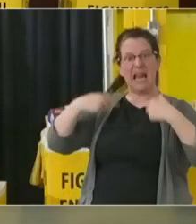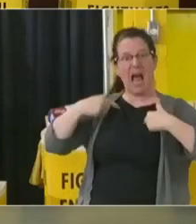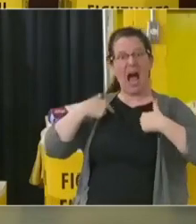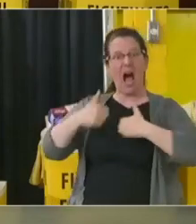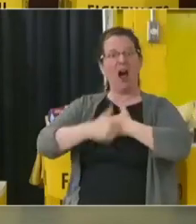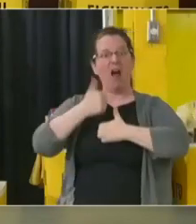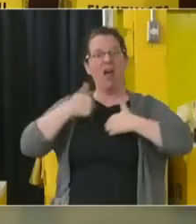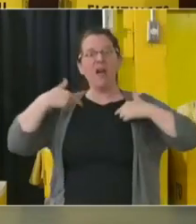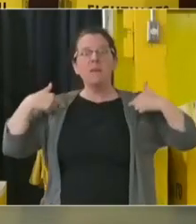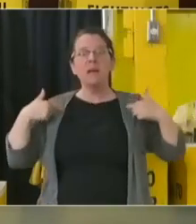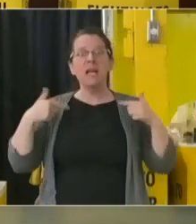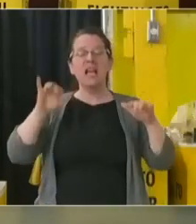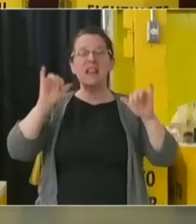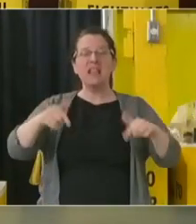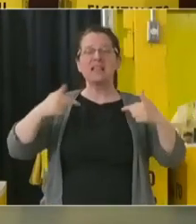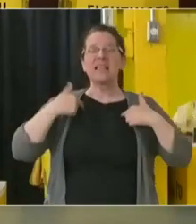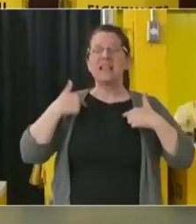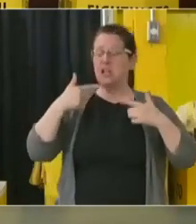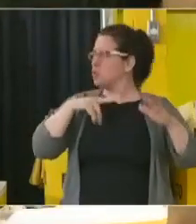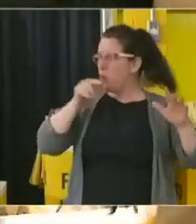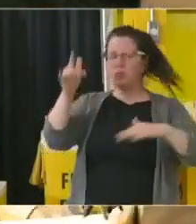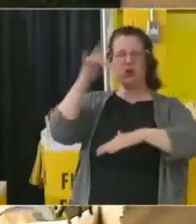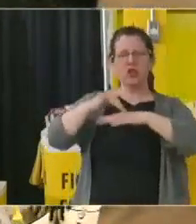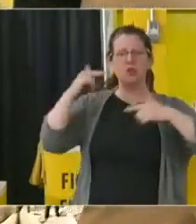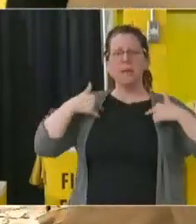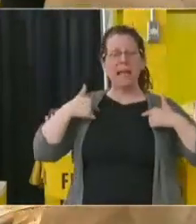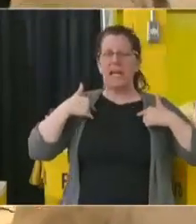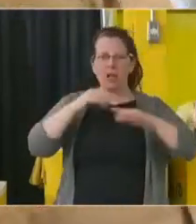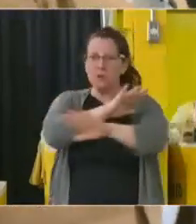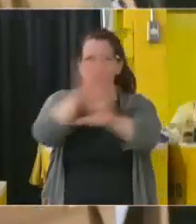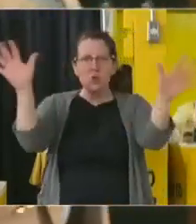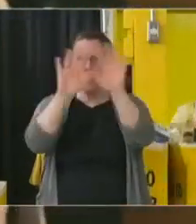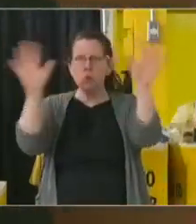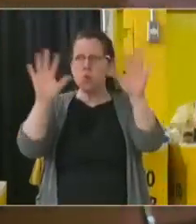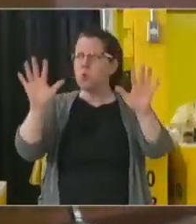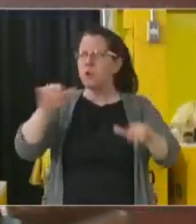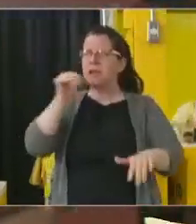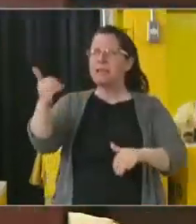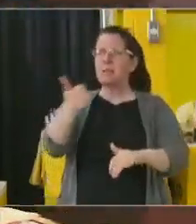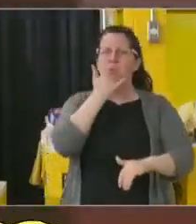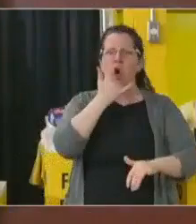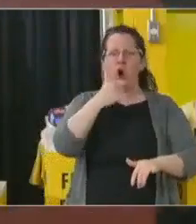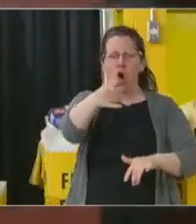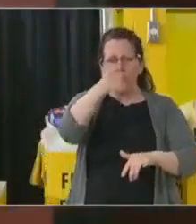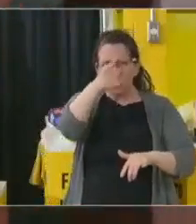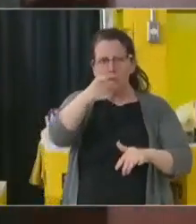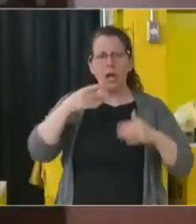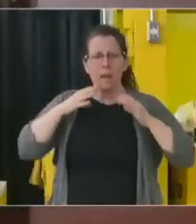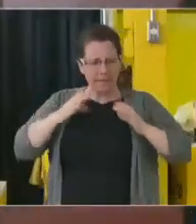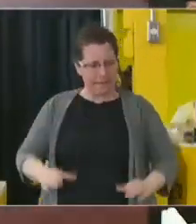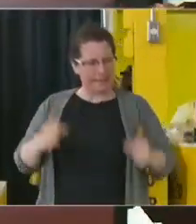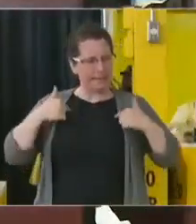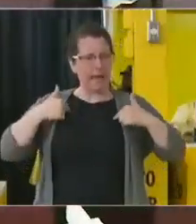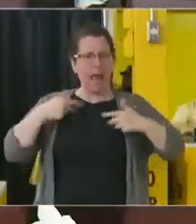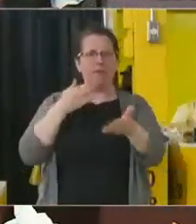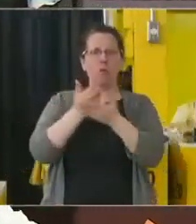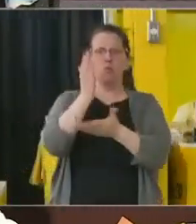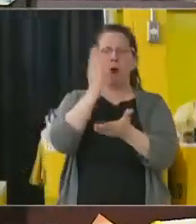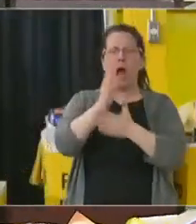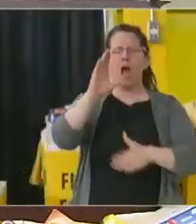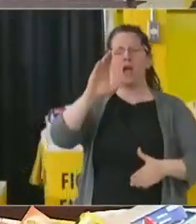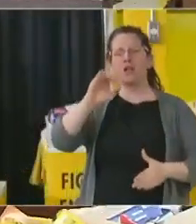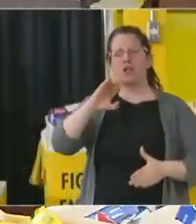against—get your hands off me. This is a tenacious decision. You tell all your child,